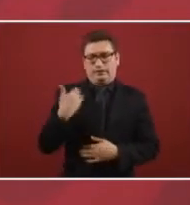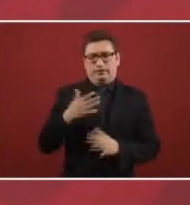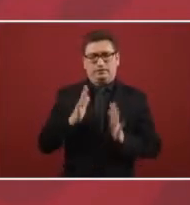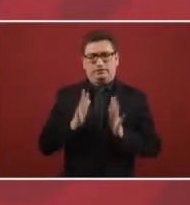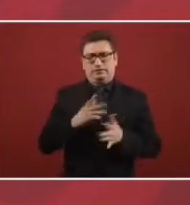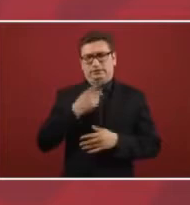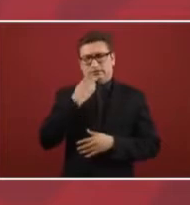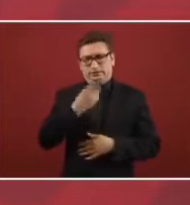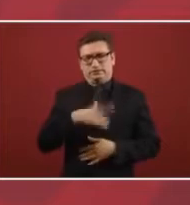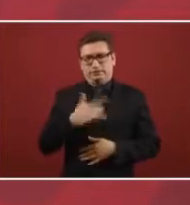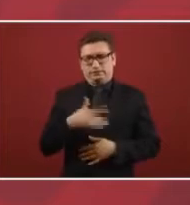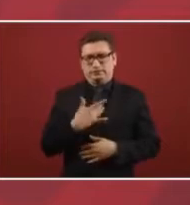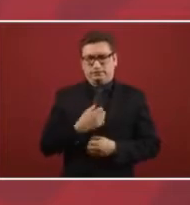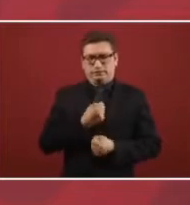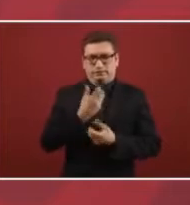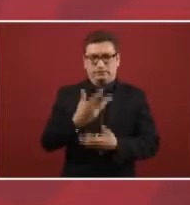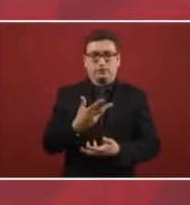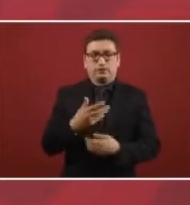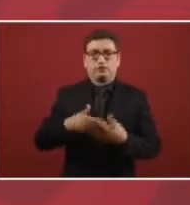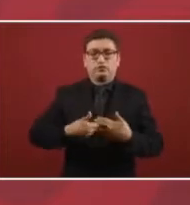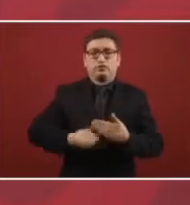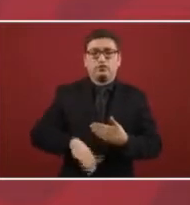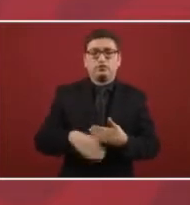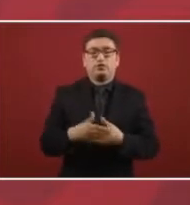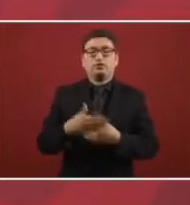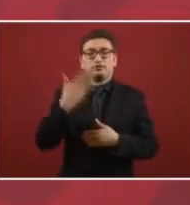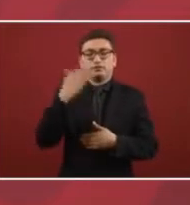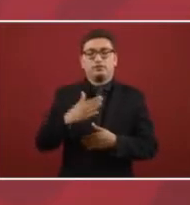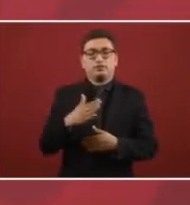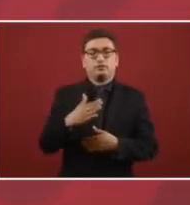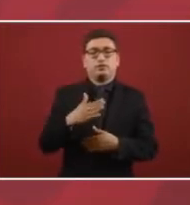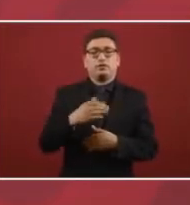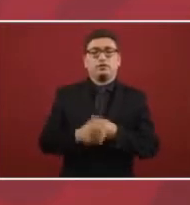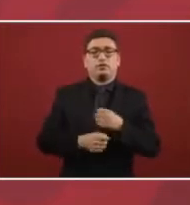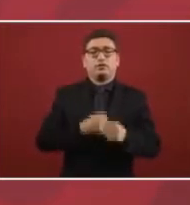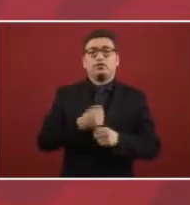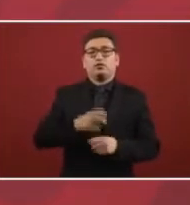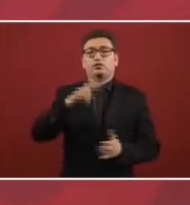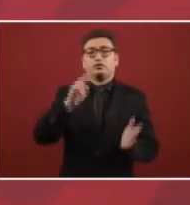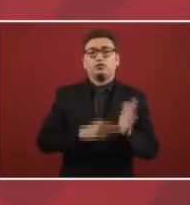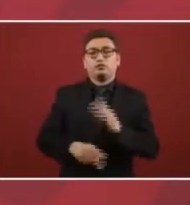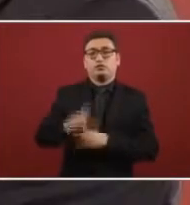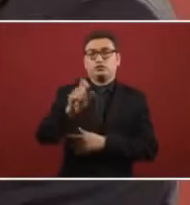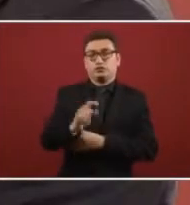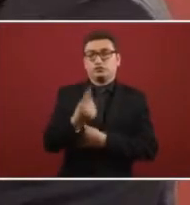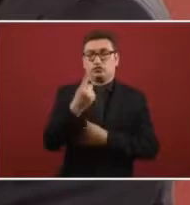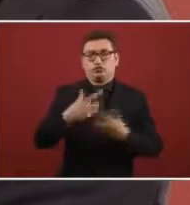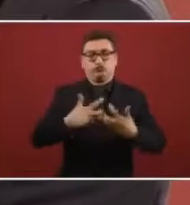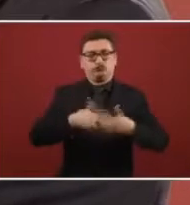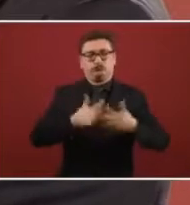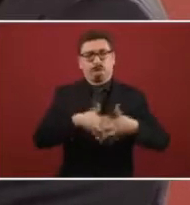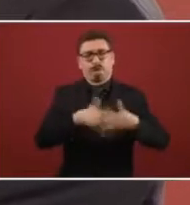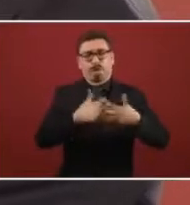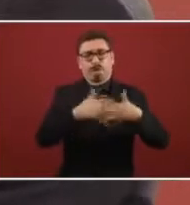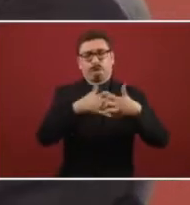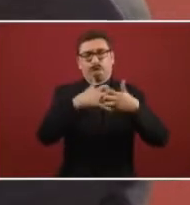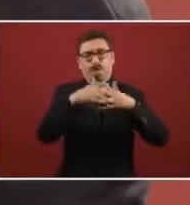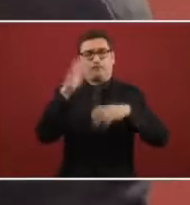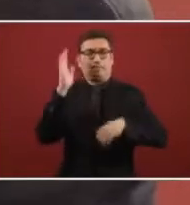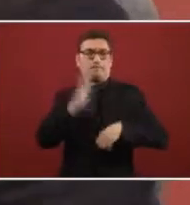I've already expressed we need we expect that by the year of 21 when we have more production